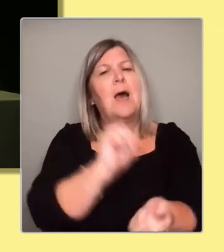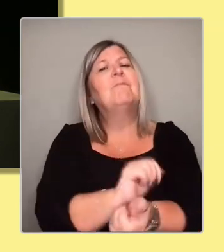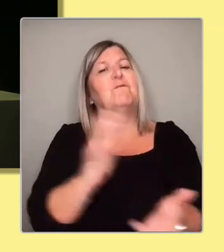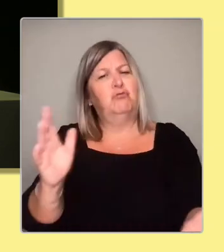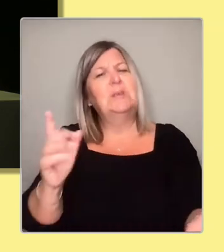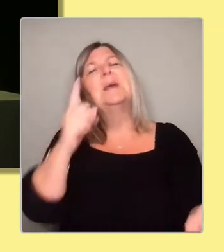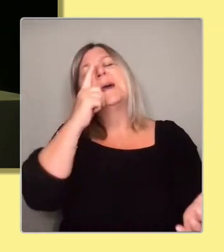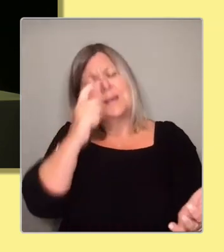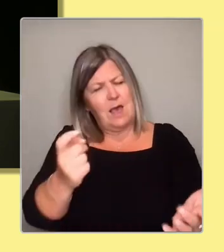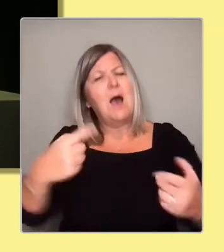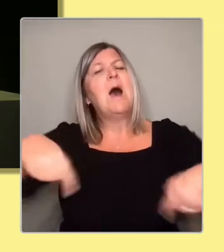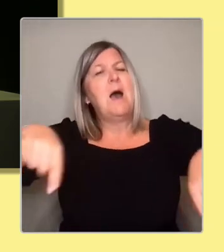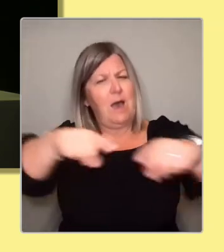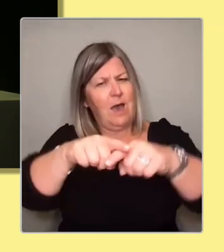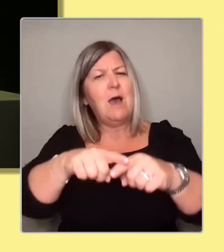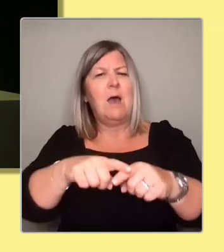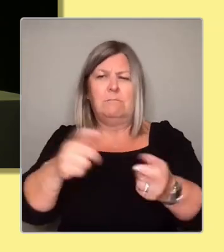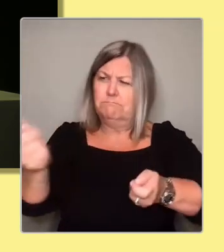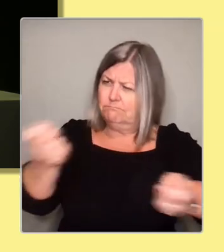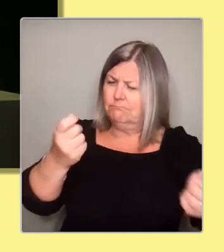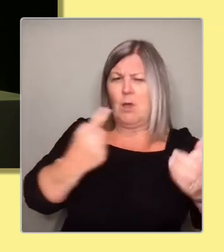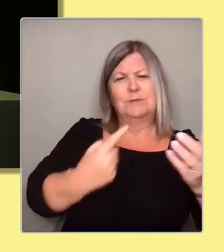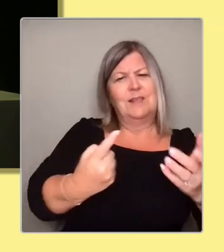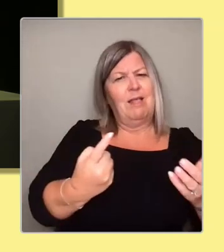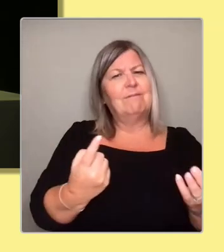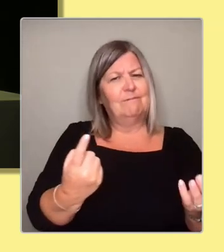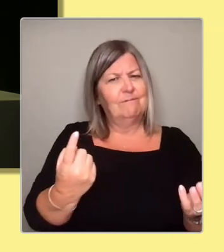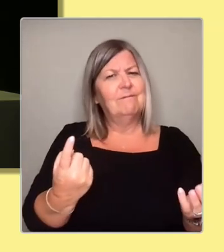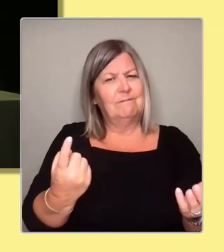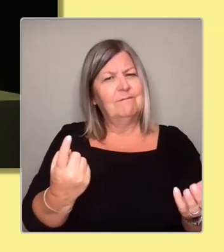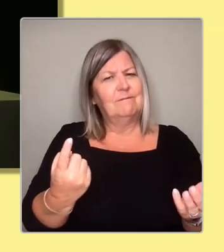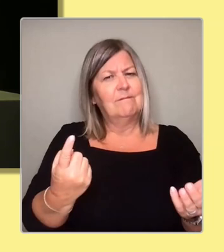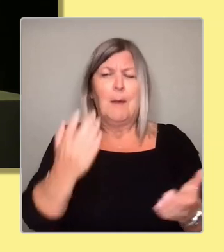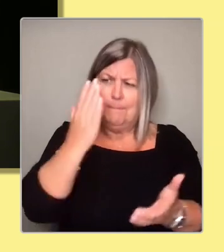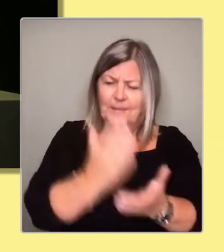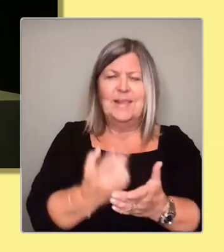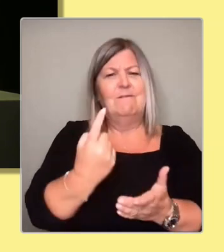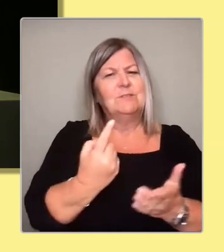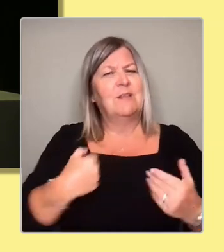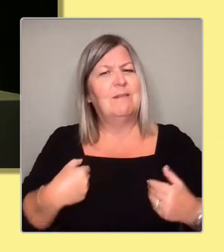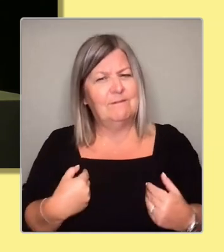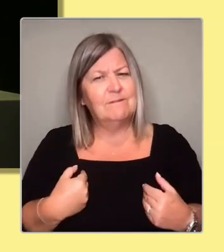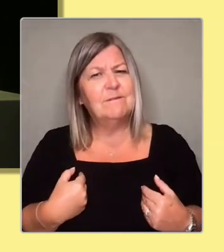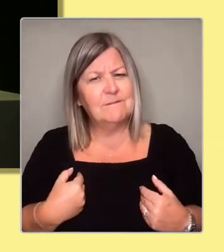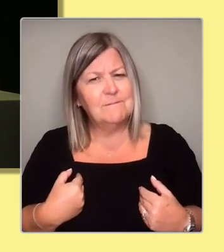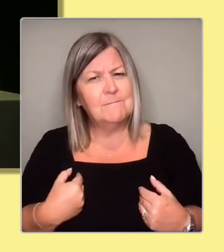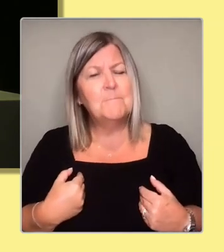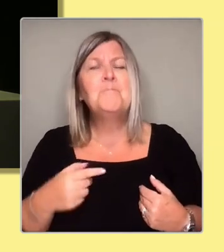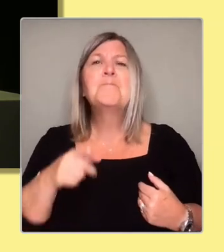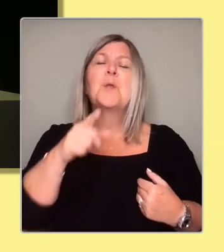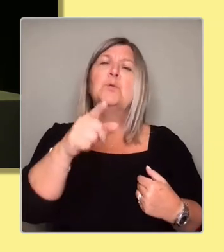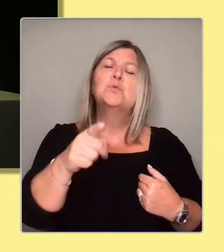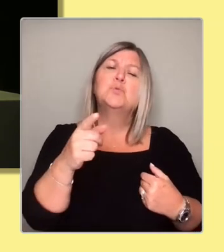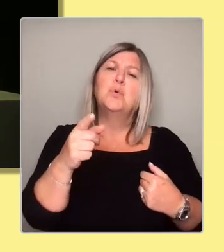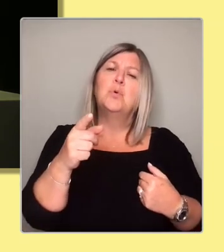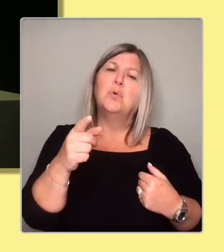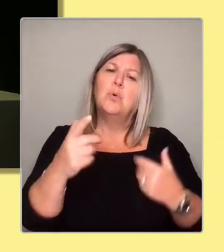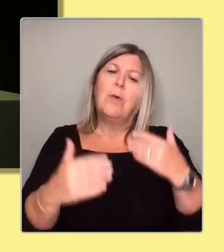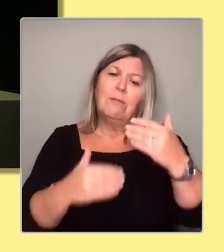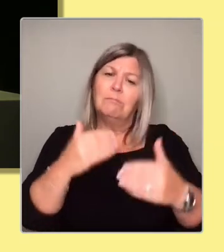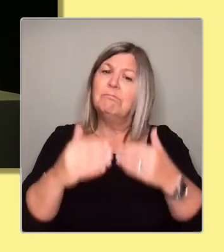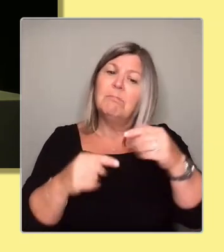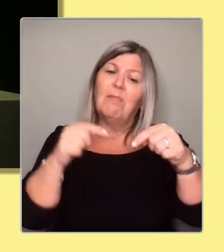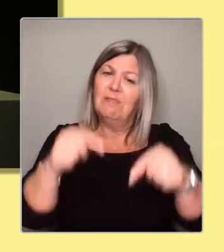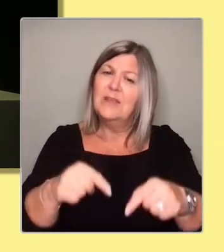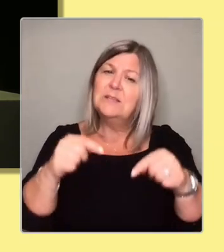believe in ourselves. And as we approach this election contest, it's an opportunity for us to get behind that